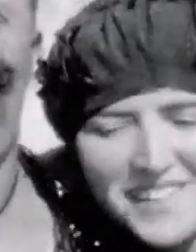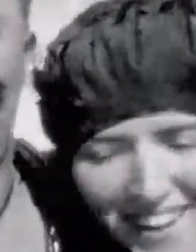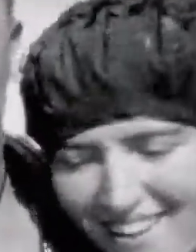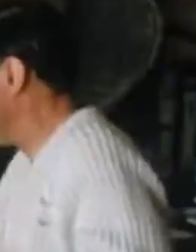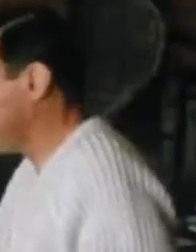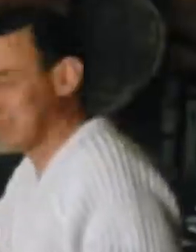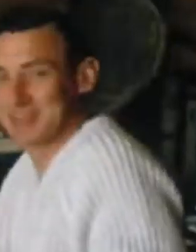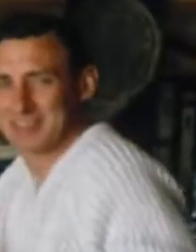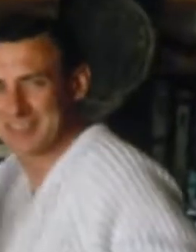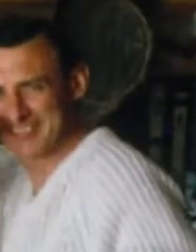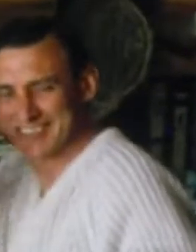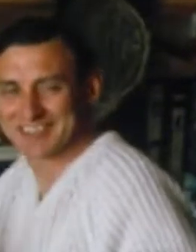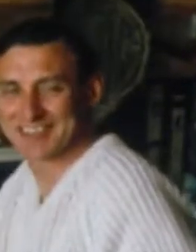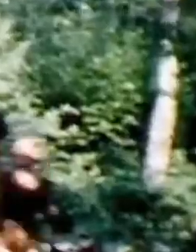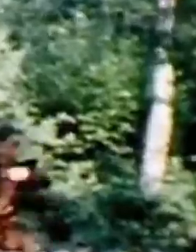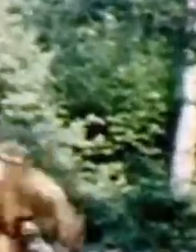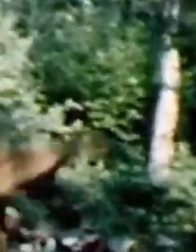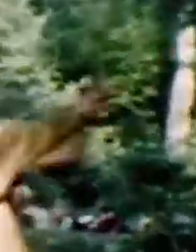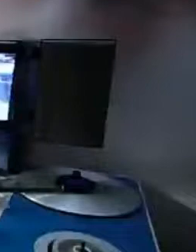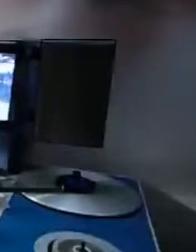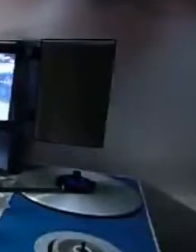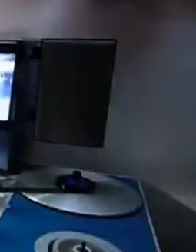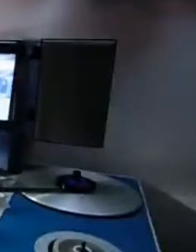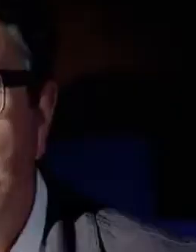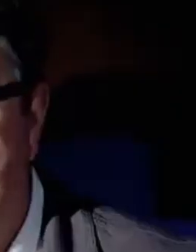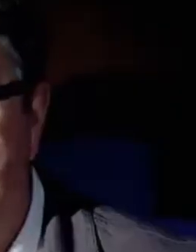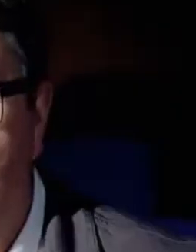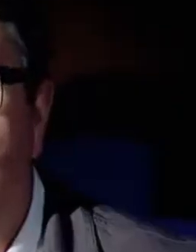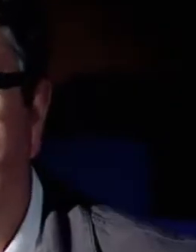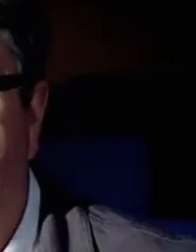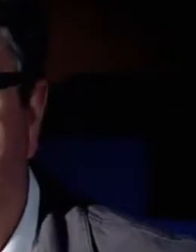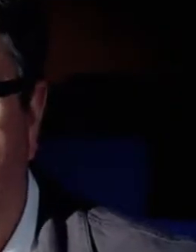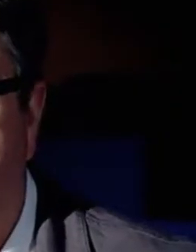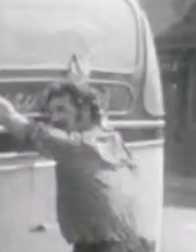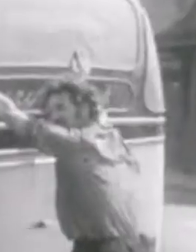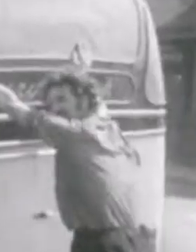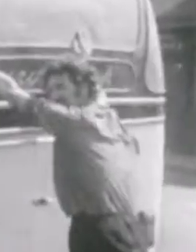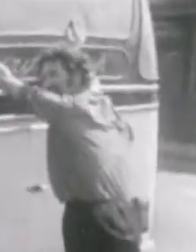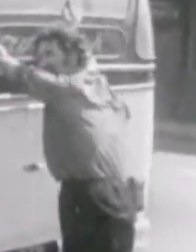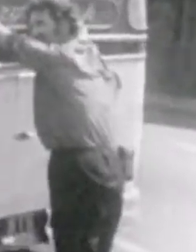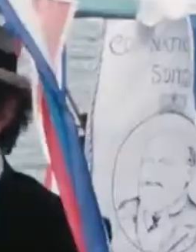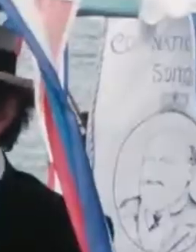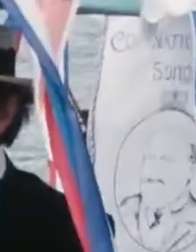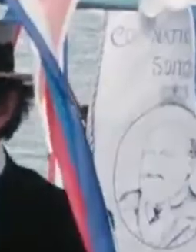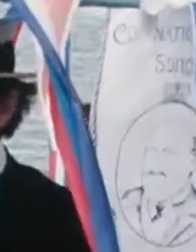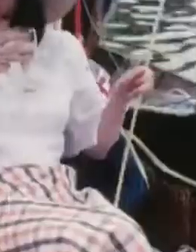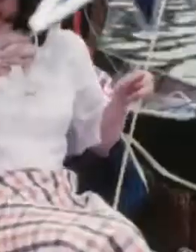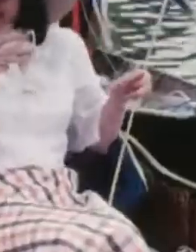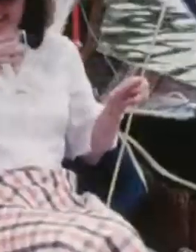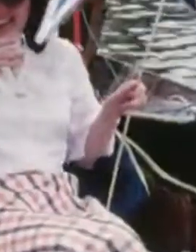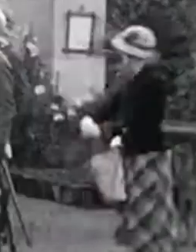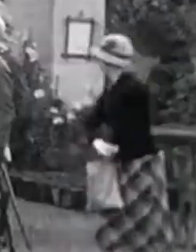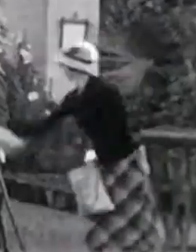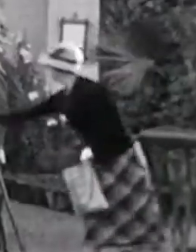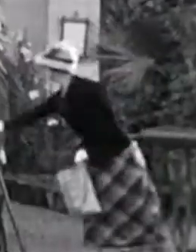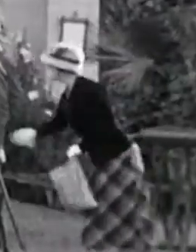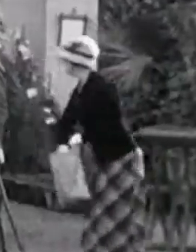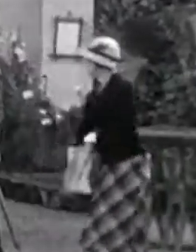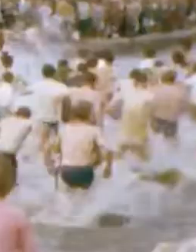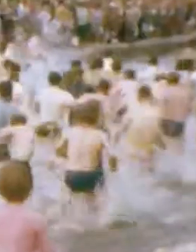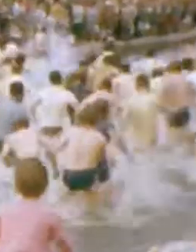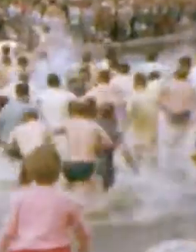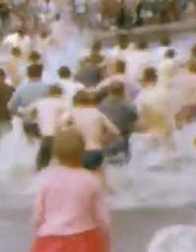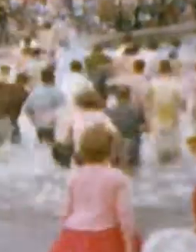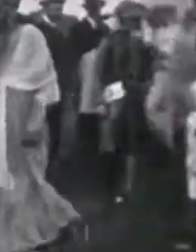A hundred years of home movies. You never know what you're going to find. Revealing what British life was